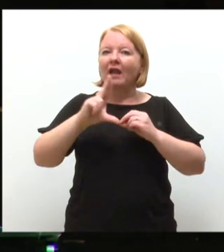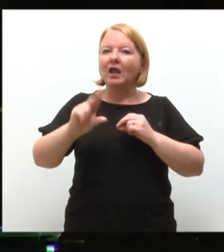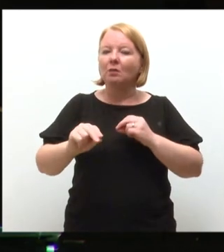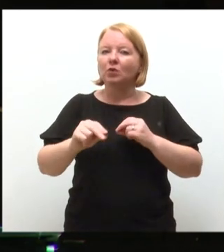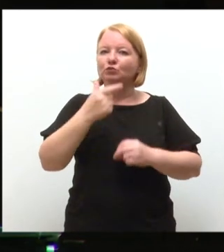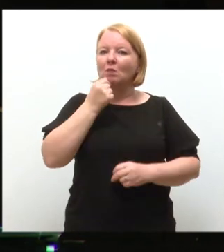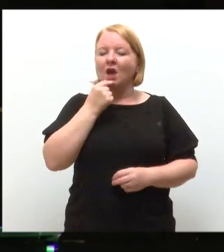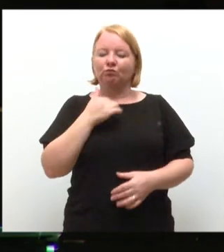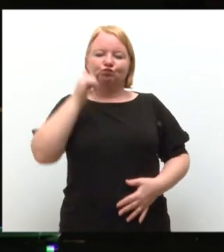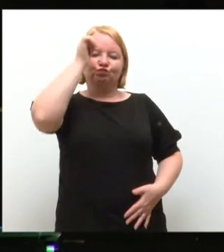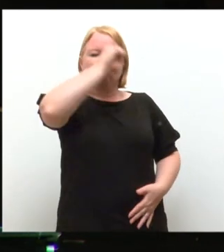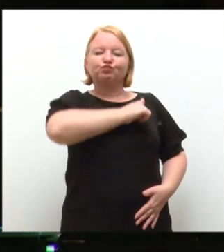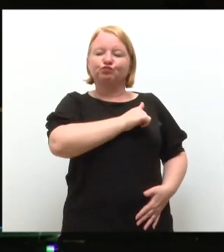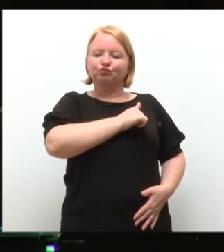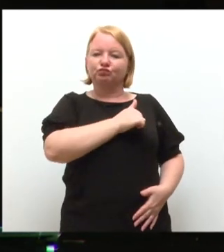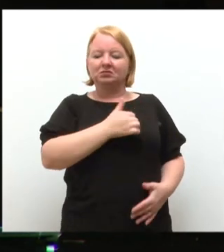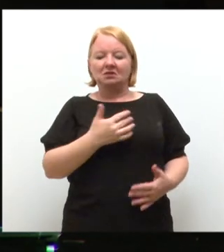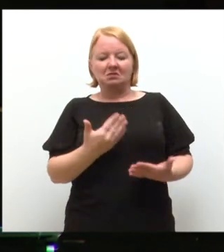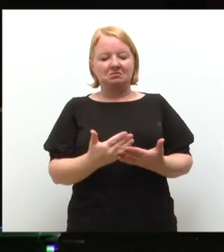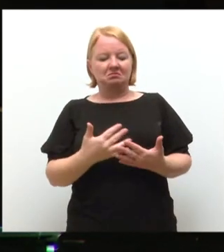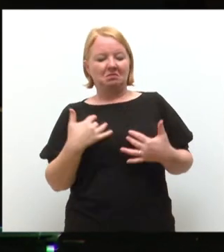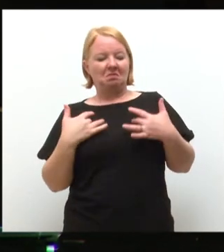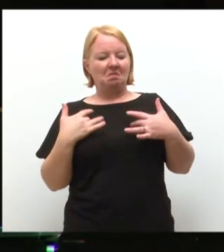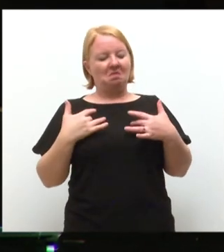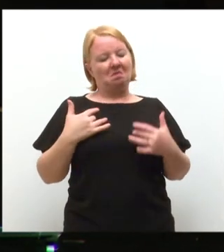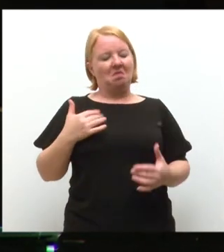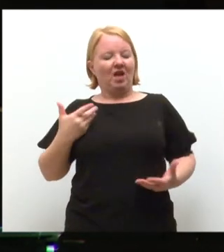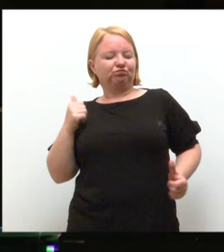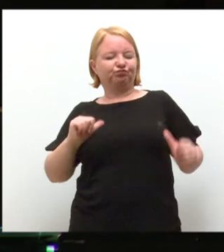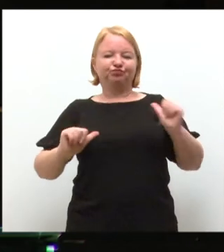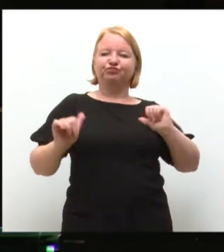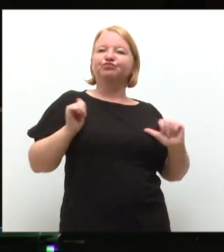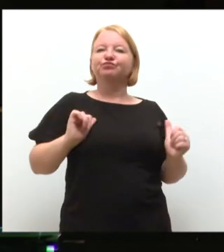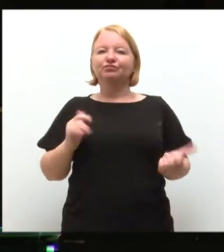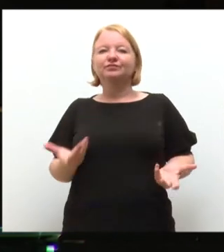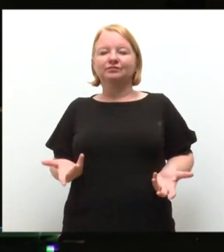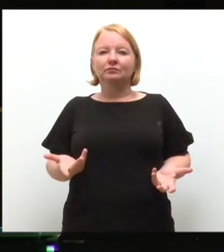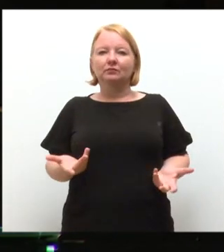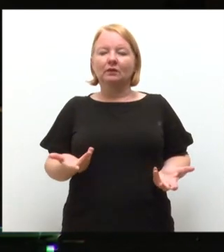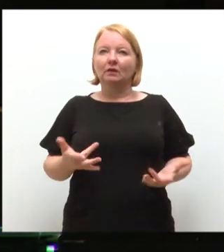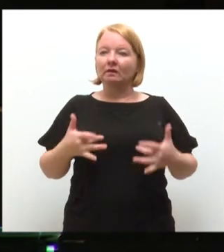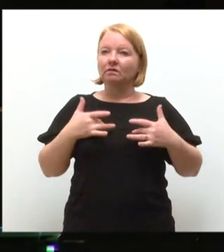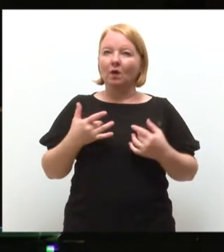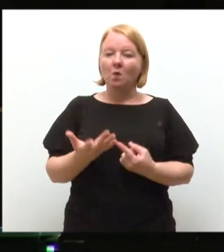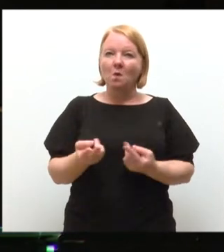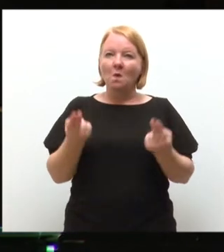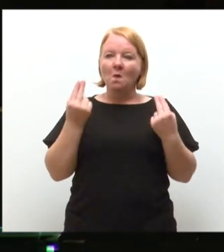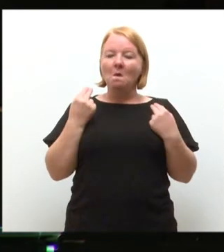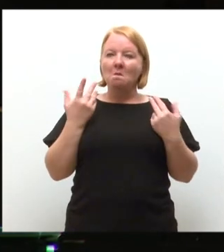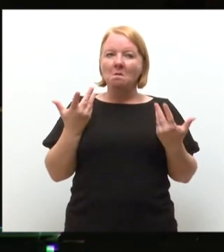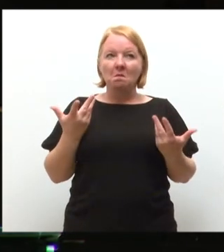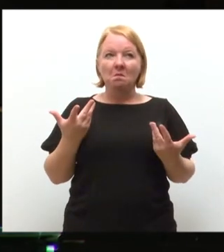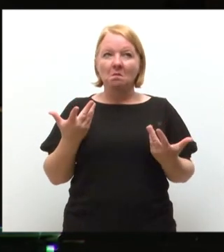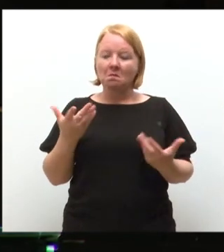clever, and some quite keen to let one know it. I was overawed and concluded that my